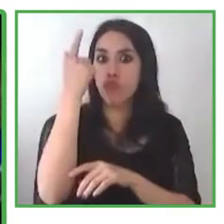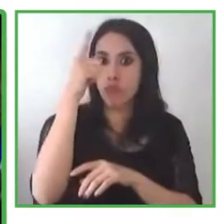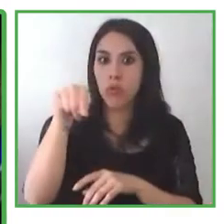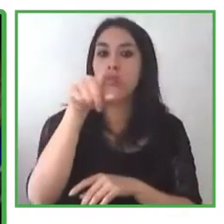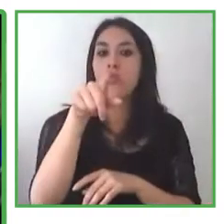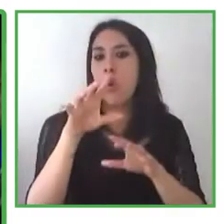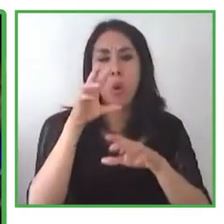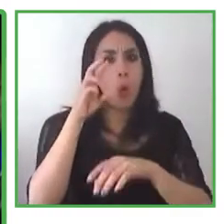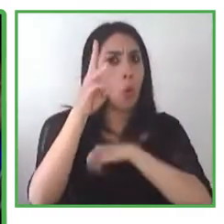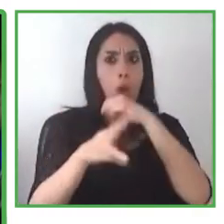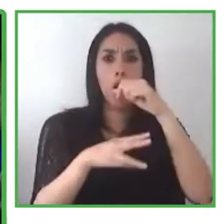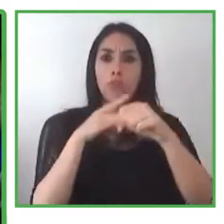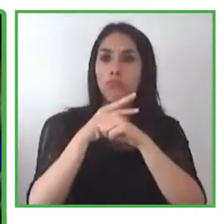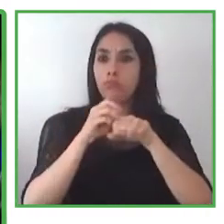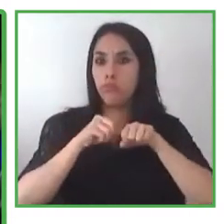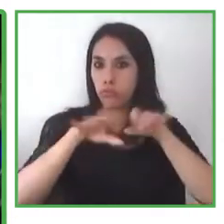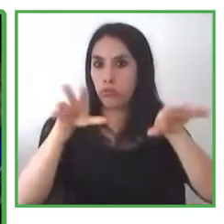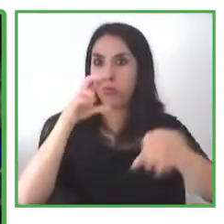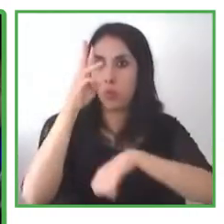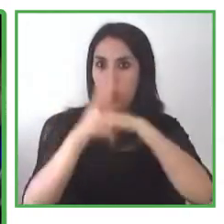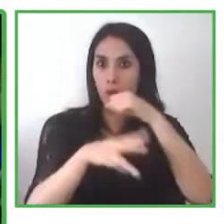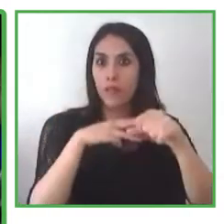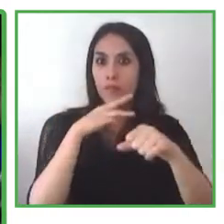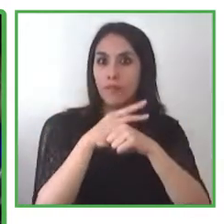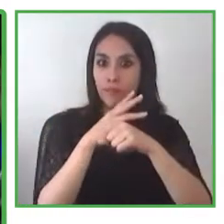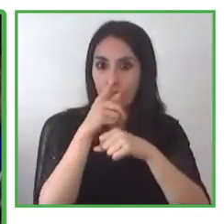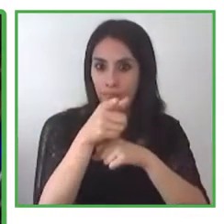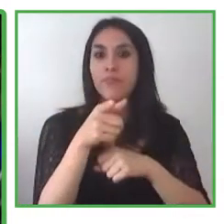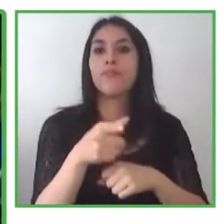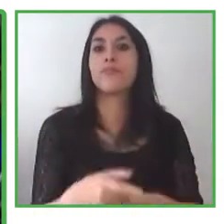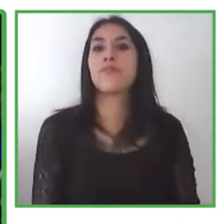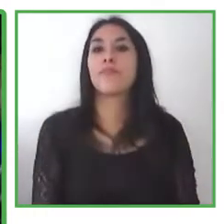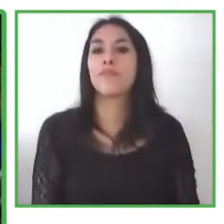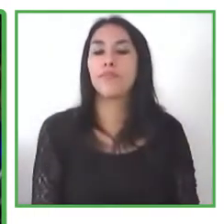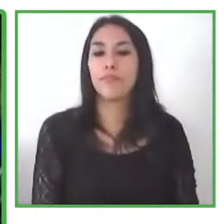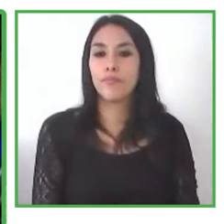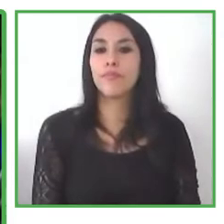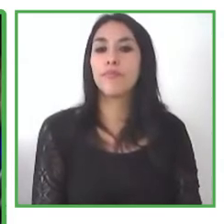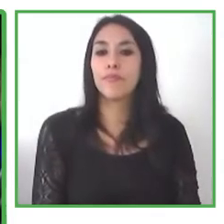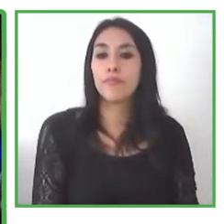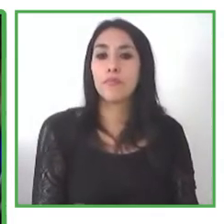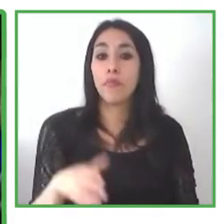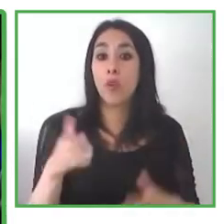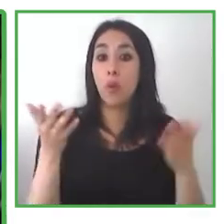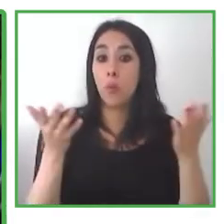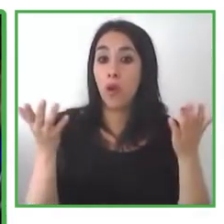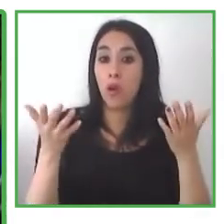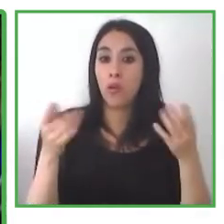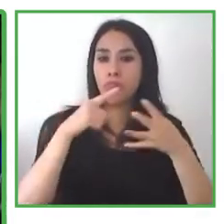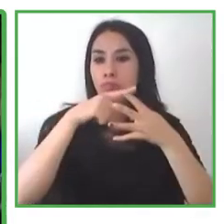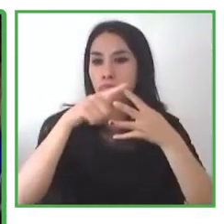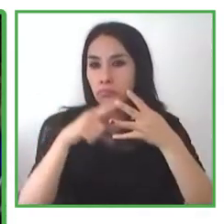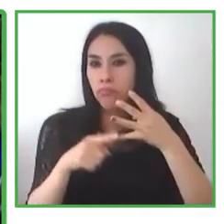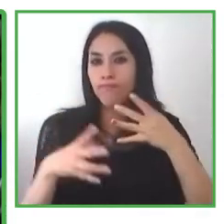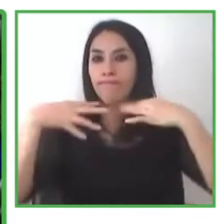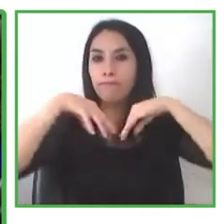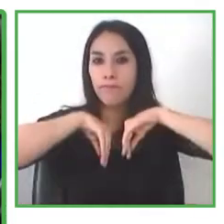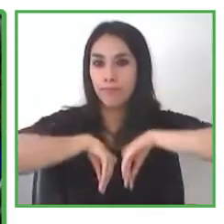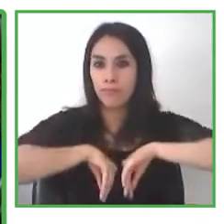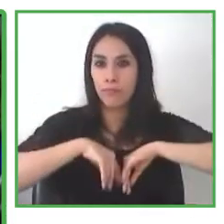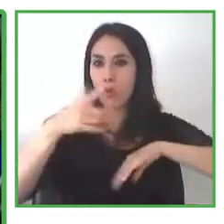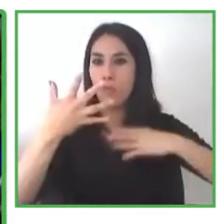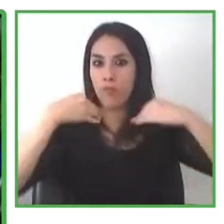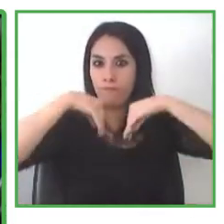system understanding the importance of this we have started the passion world of the foods that are key to